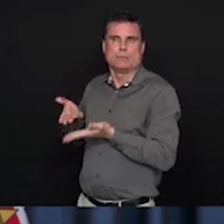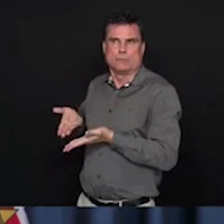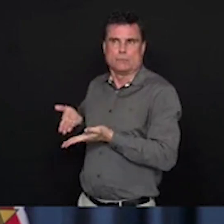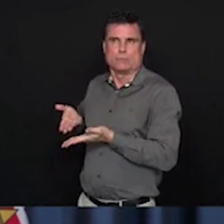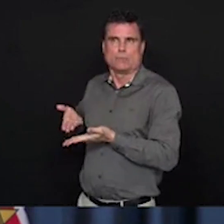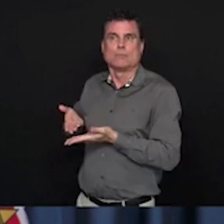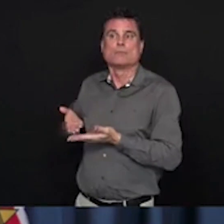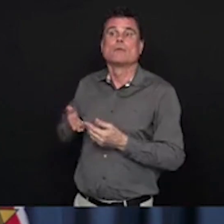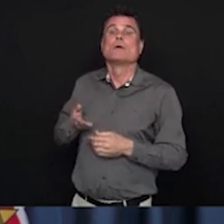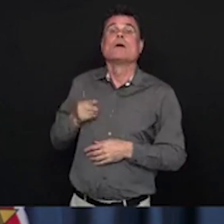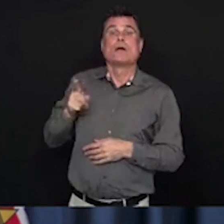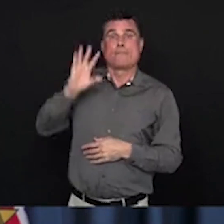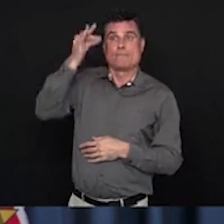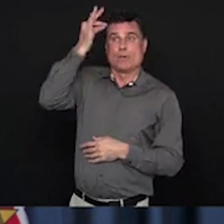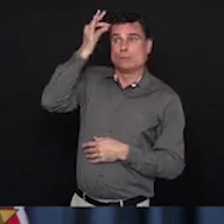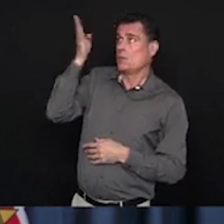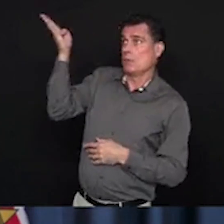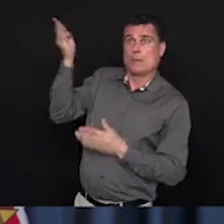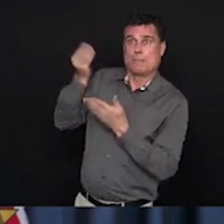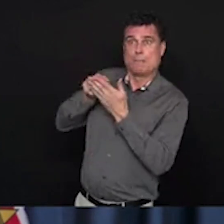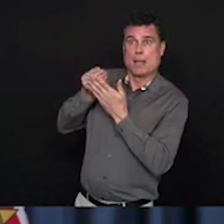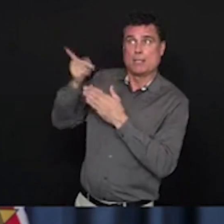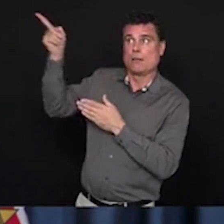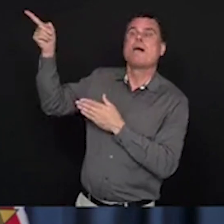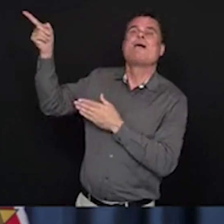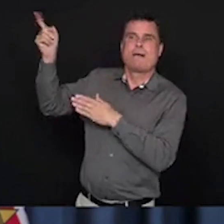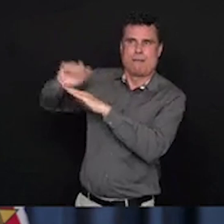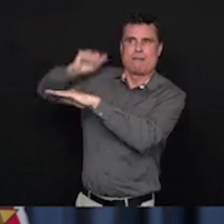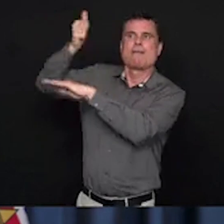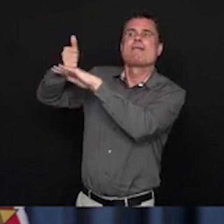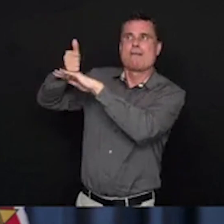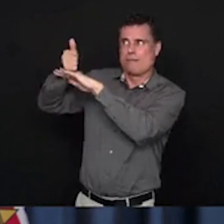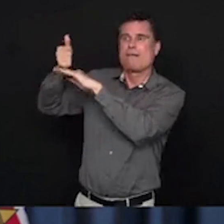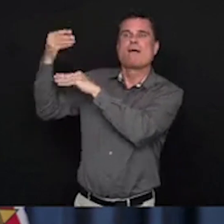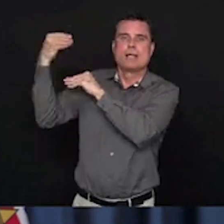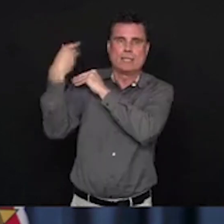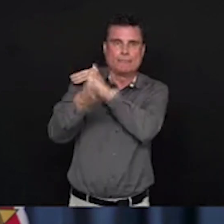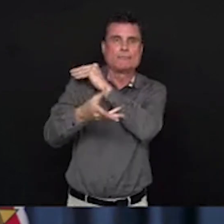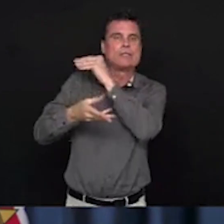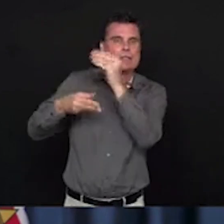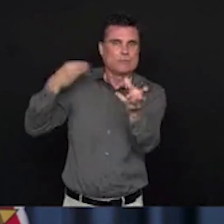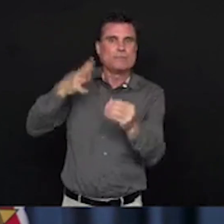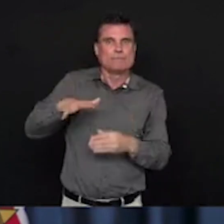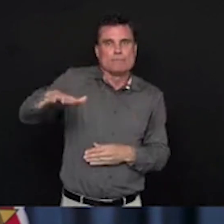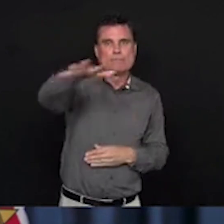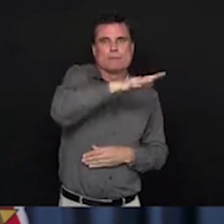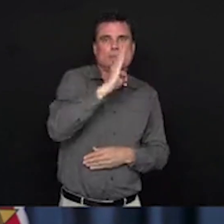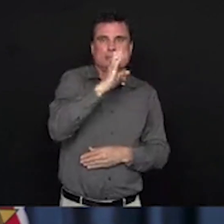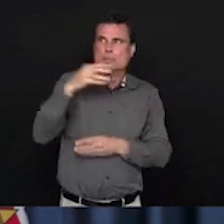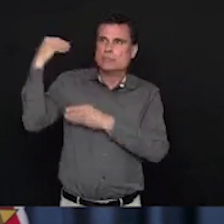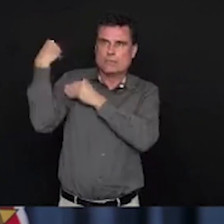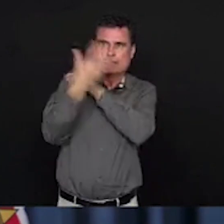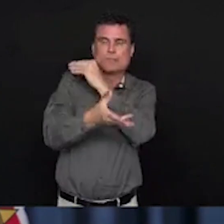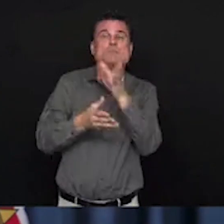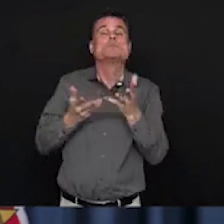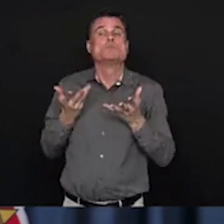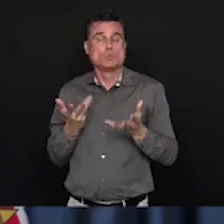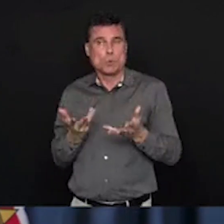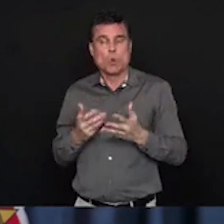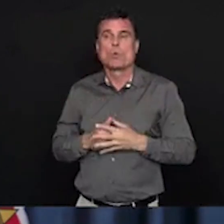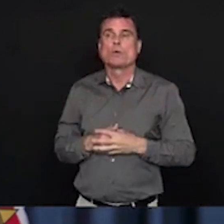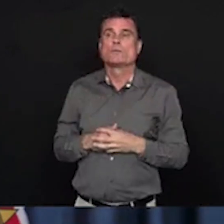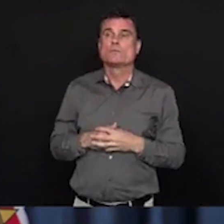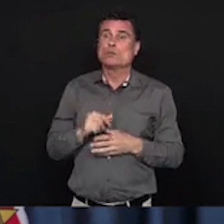people are struggling. I understand that. But we need to have a baseline and a starting point. we've just arrived at that starting point. Once we see